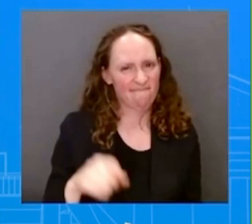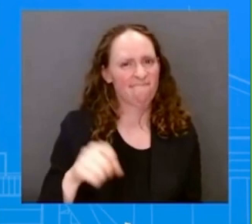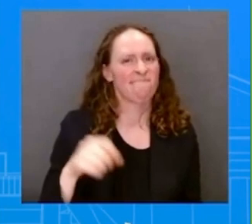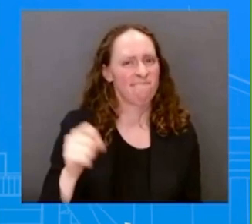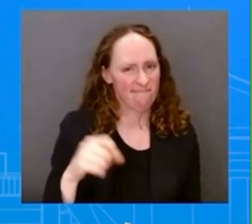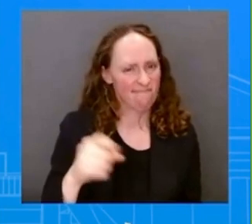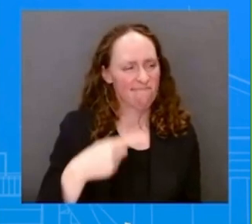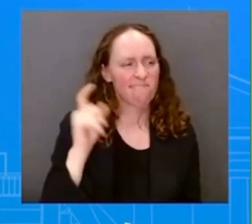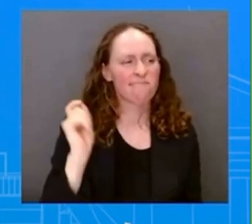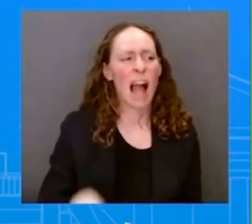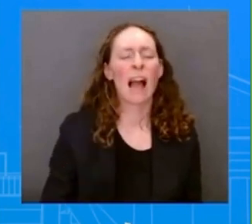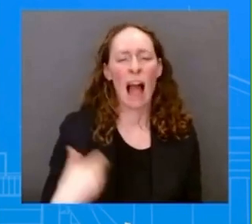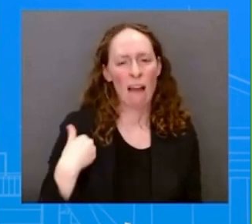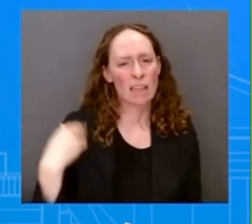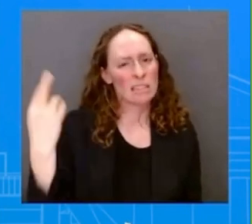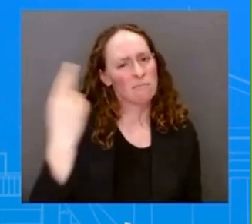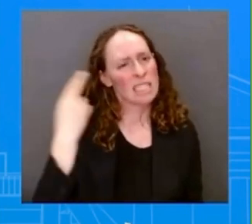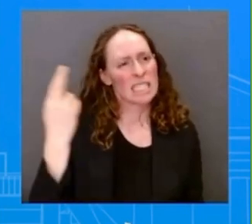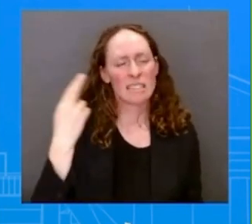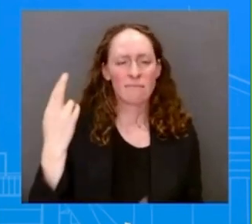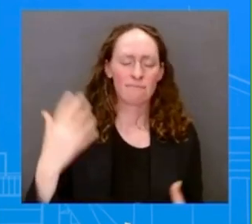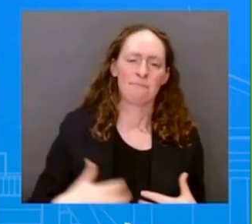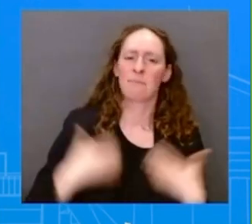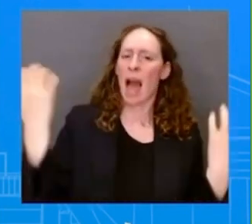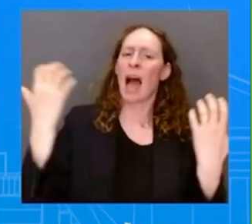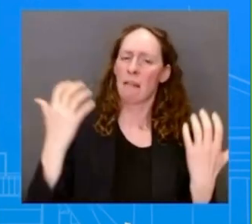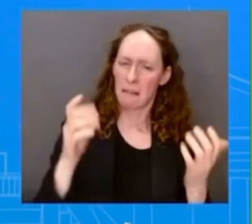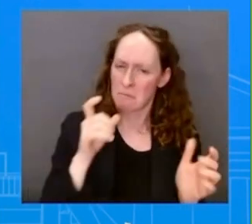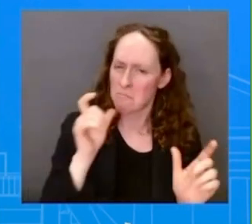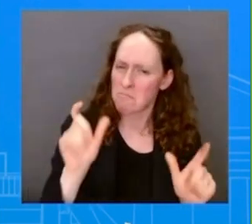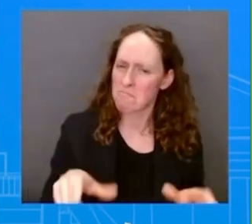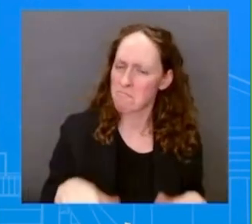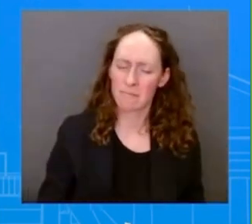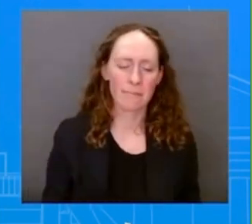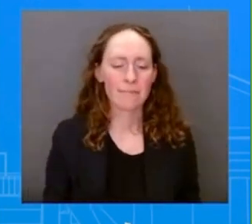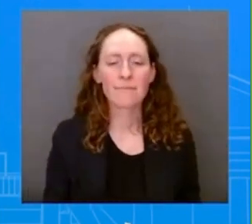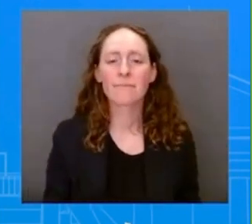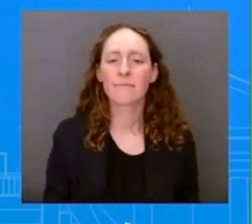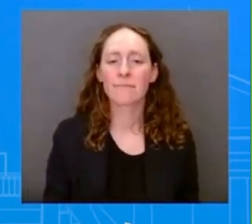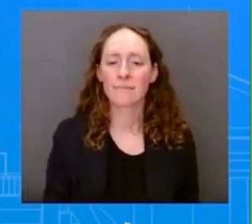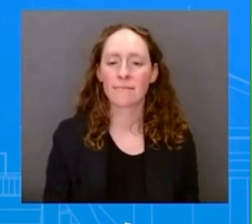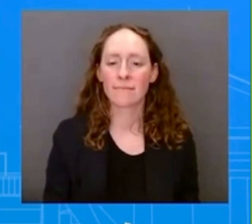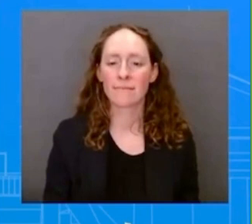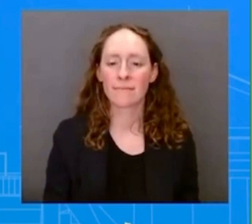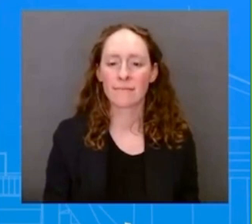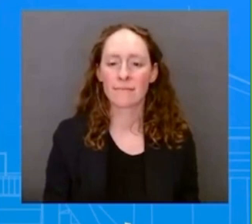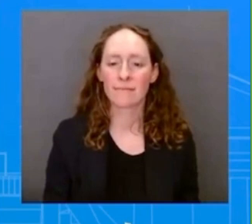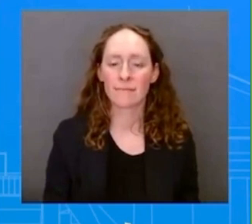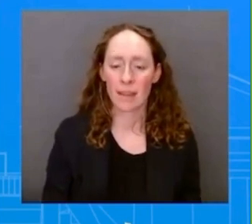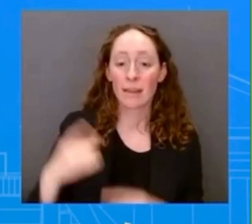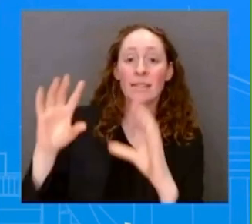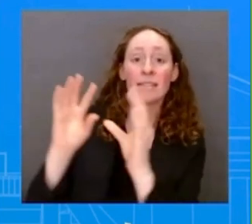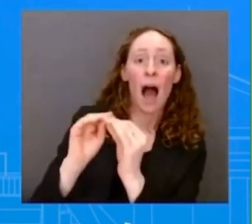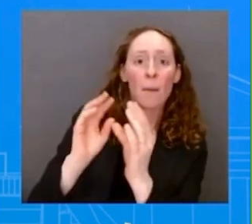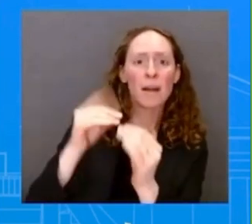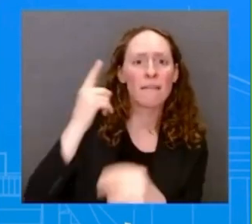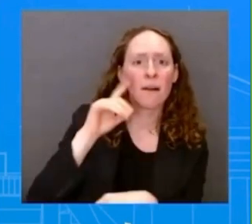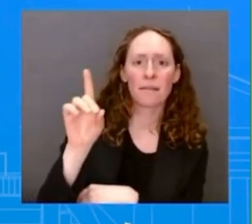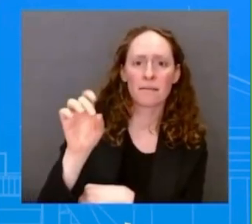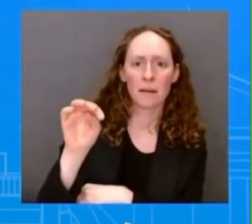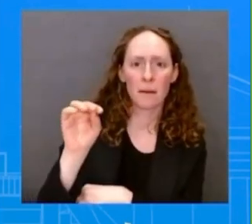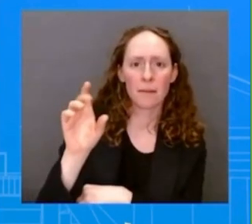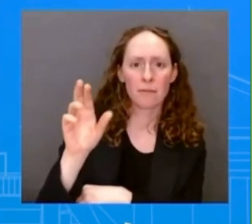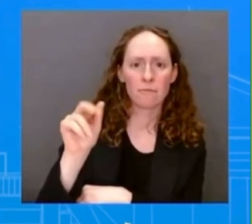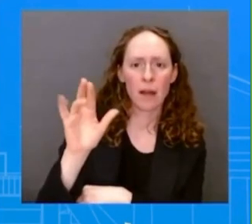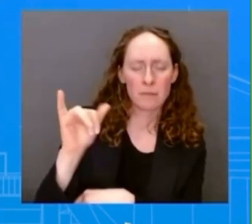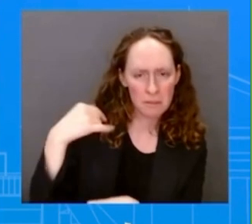Thanks, Karine. Hi, John. I have a question on the Summit of Democracies. Iraq is the only Arab country that participates. How do